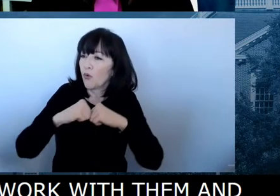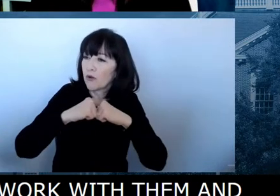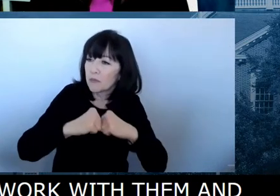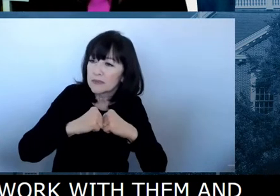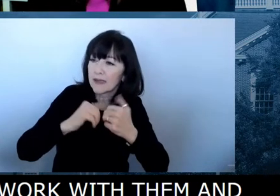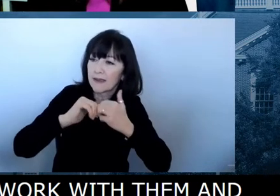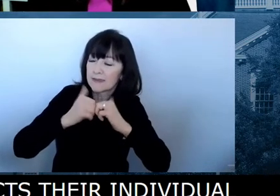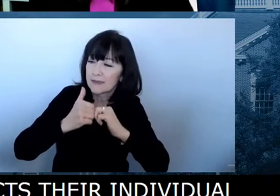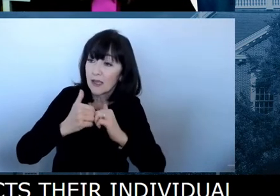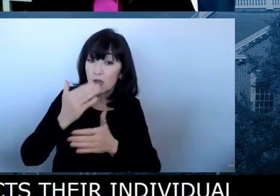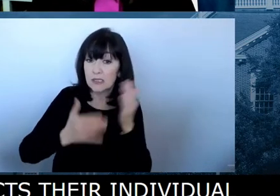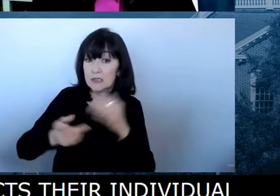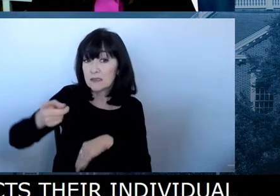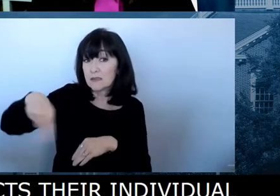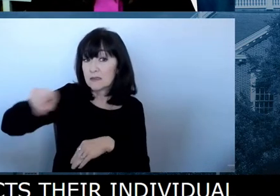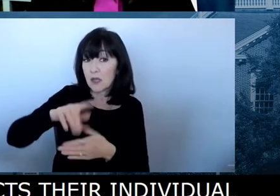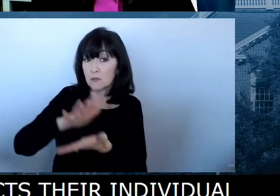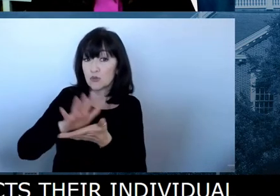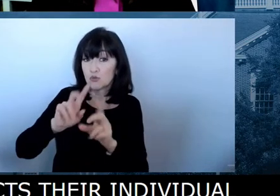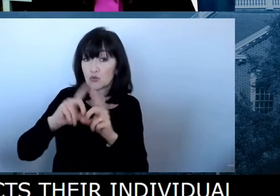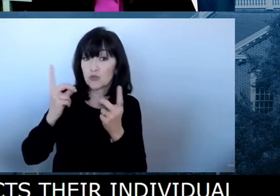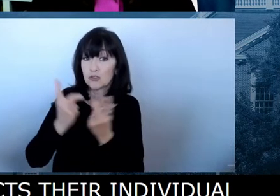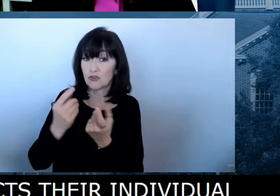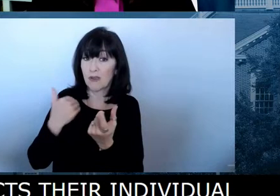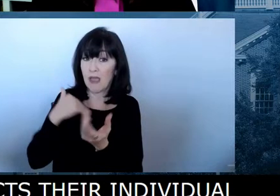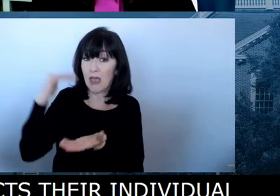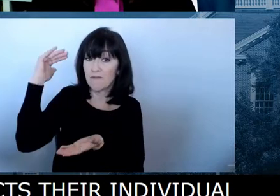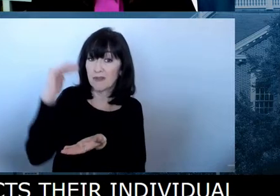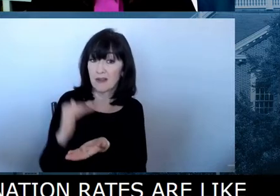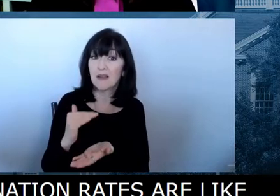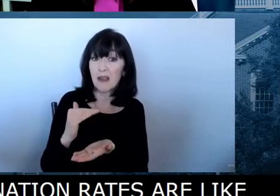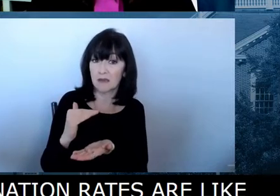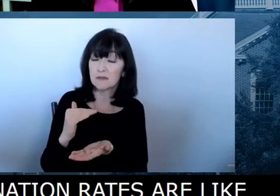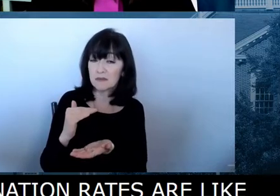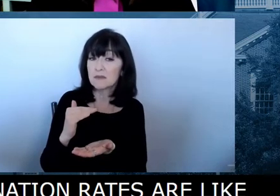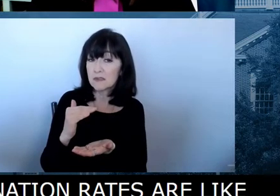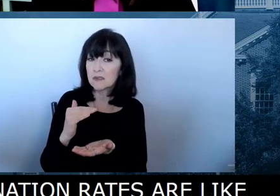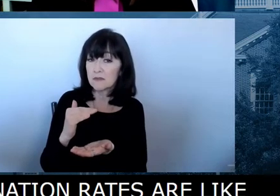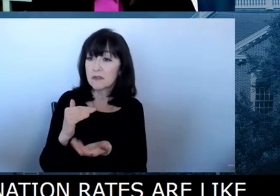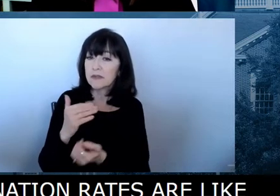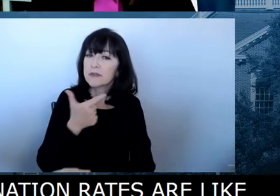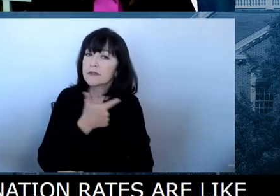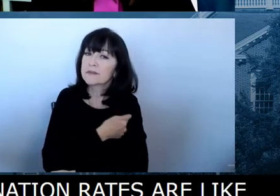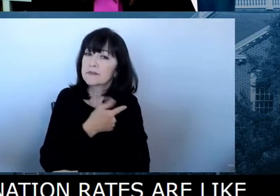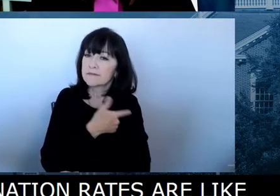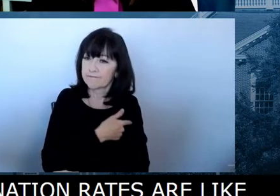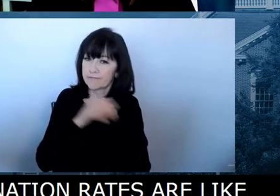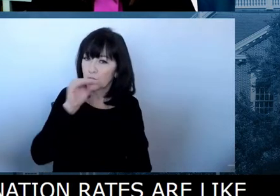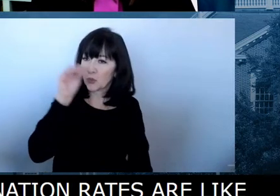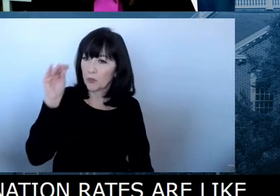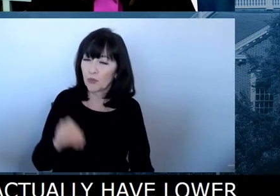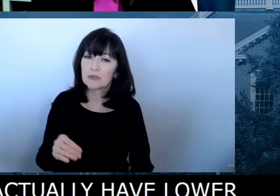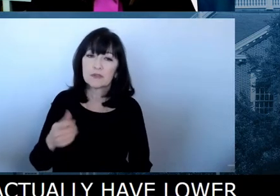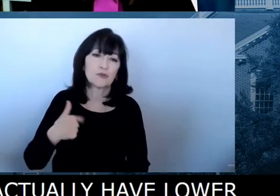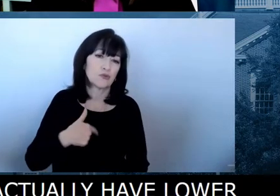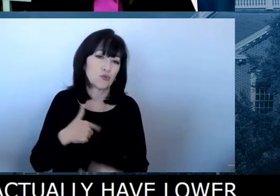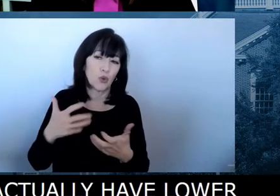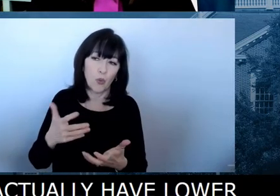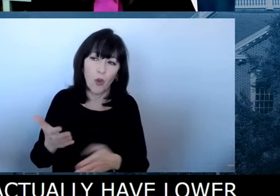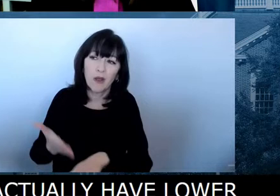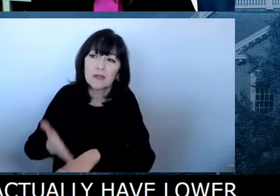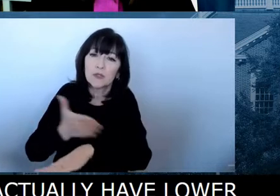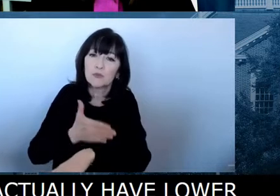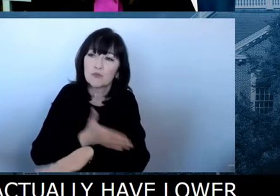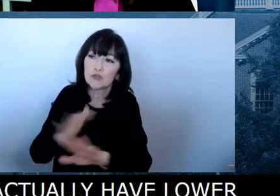actually have lower vaccination rates than other parts of our state. So we try to focus on the need to, to, uh, improve those. So